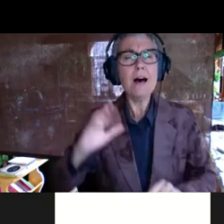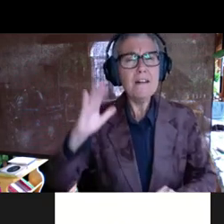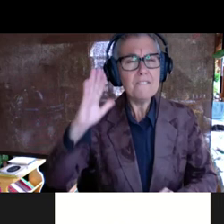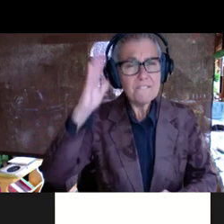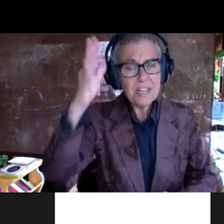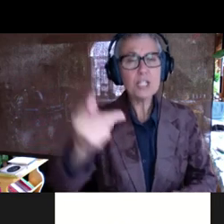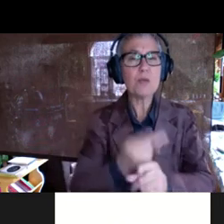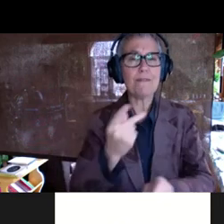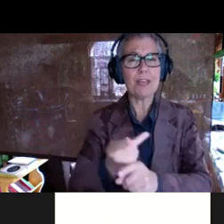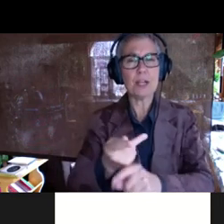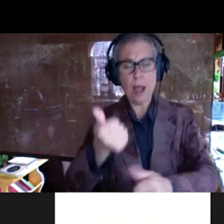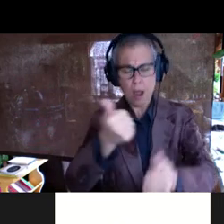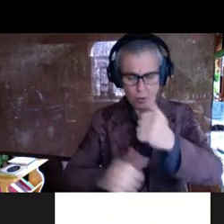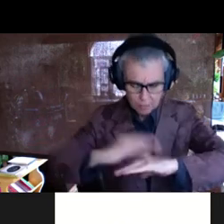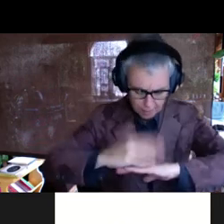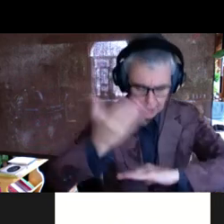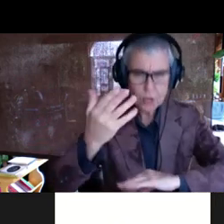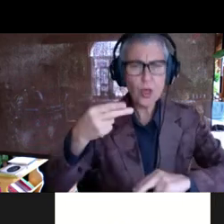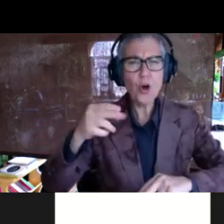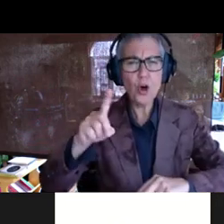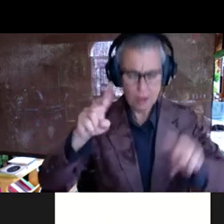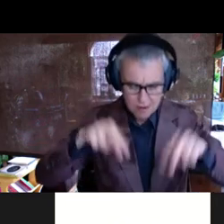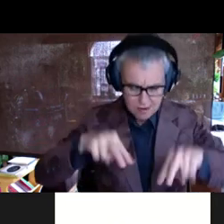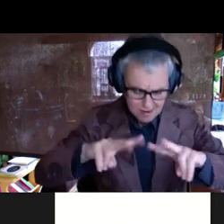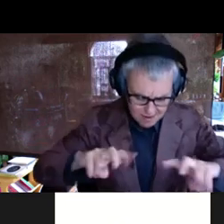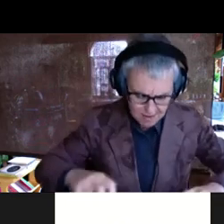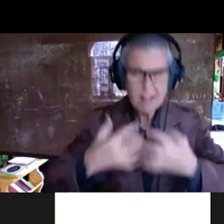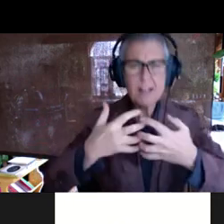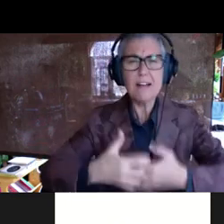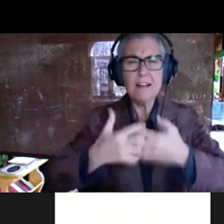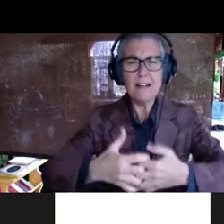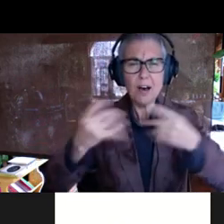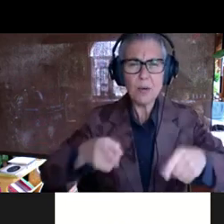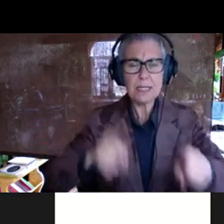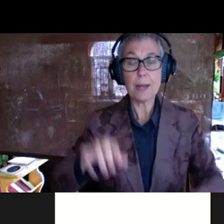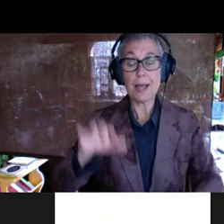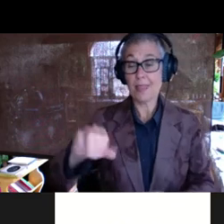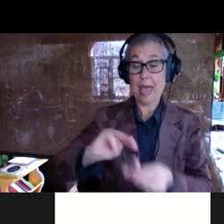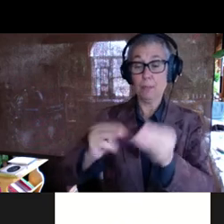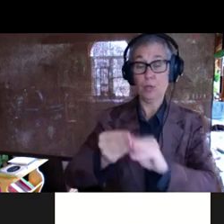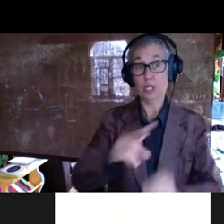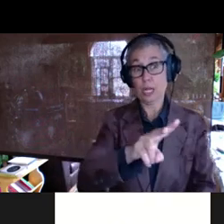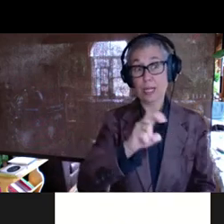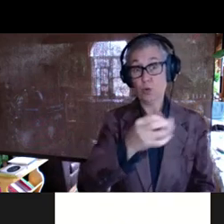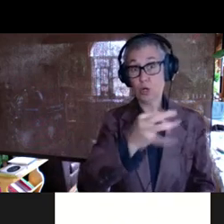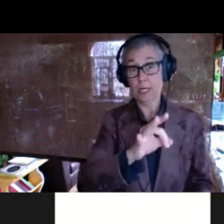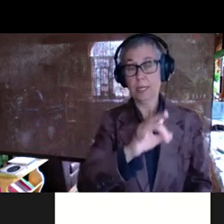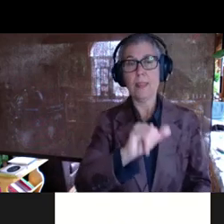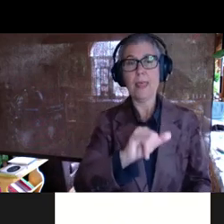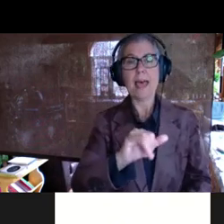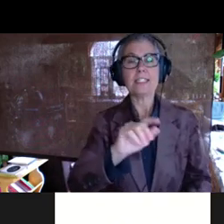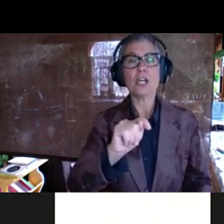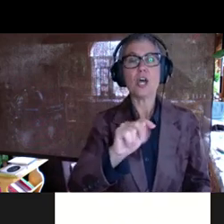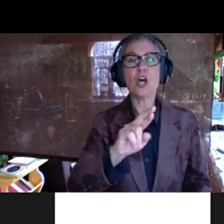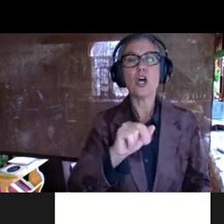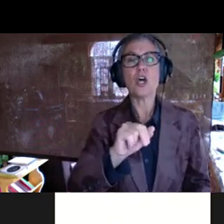under the hood, like mechanistically, what's going on here is that, uh, the mutation at 209 residue 219 is a transversion